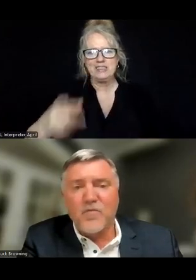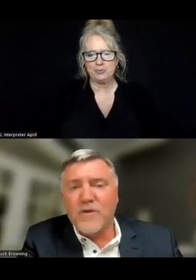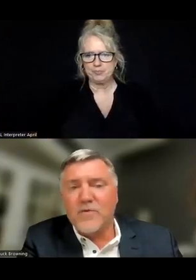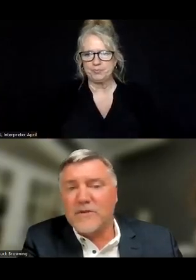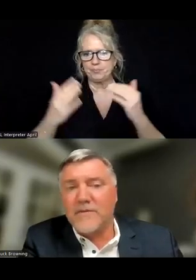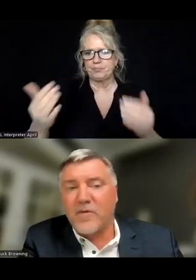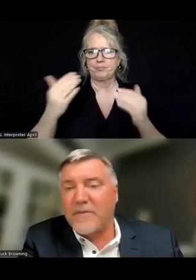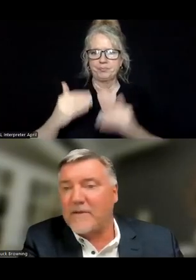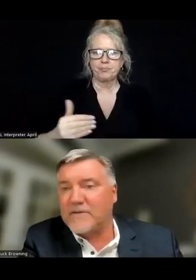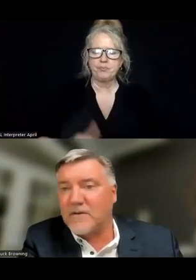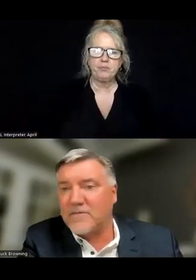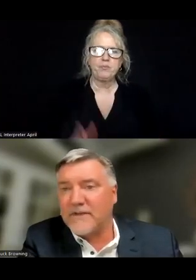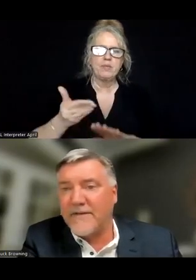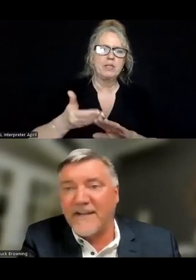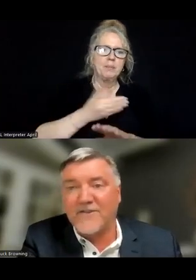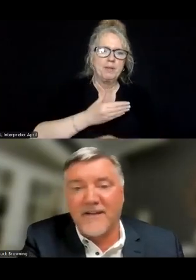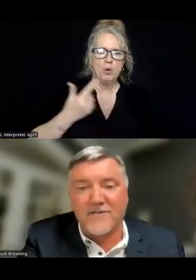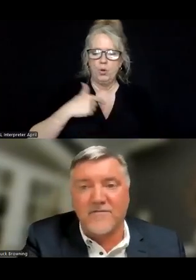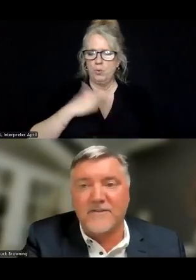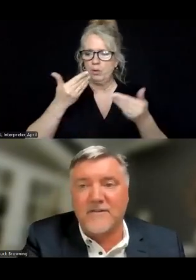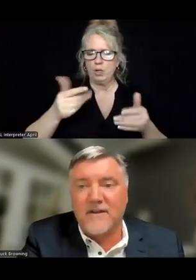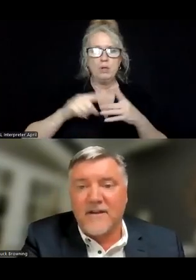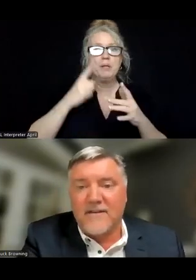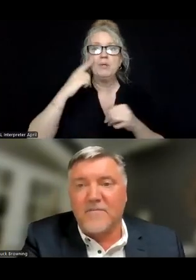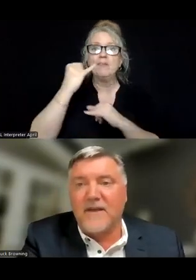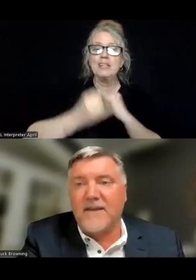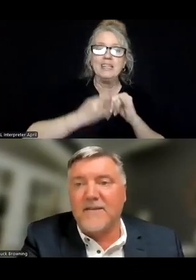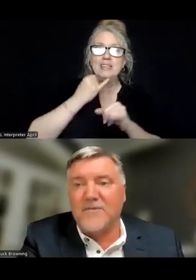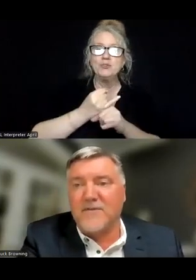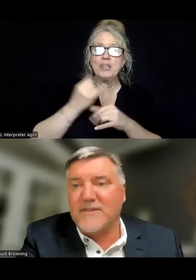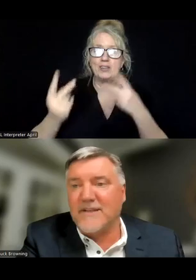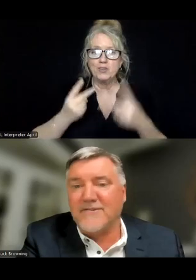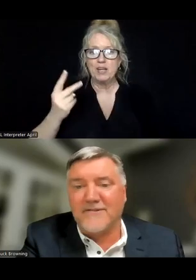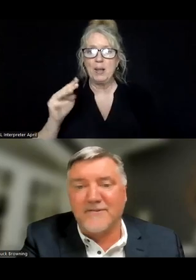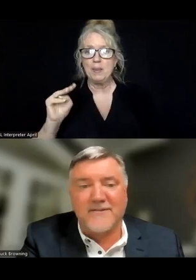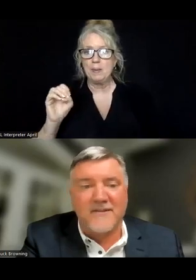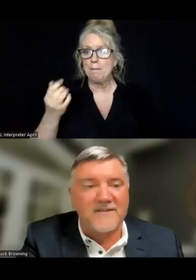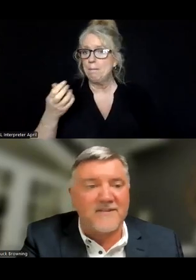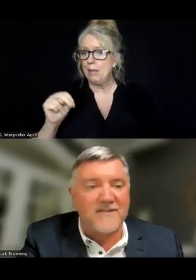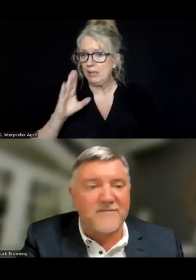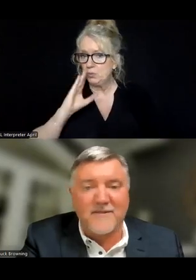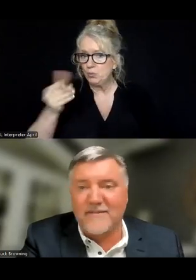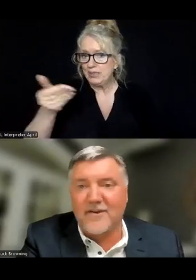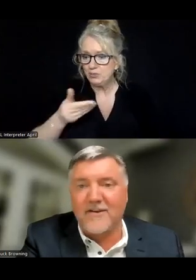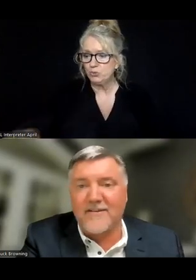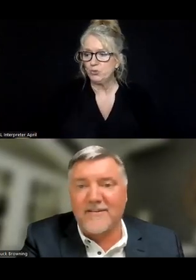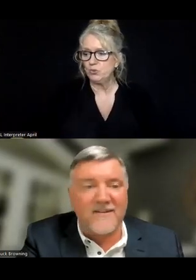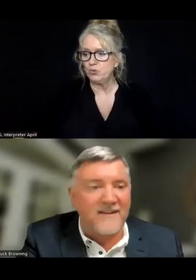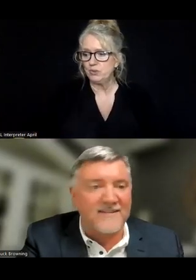And I'm going to real quickly before our panel starts, we have an international visitor that Megan was going to introduce. She is